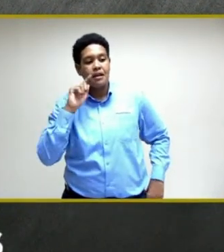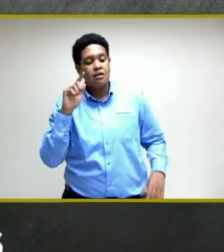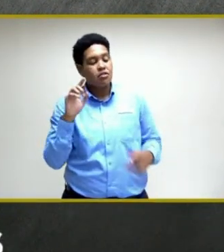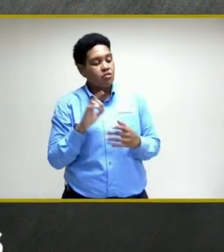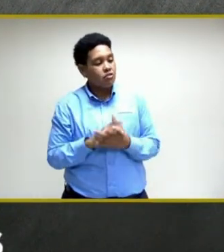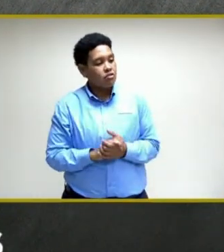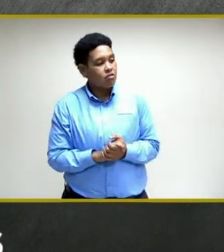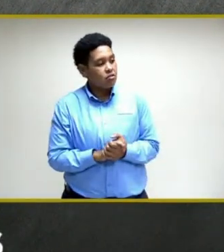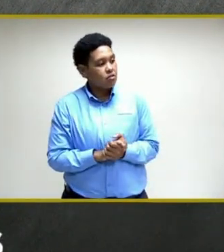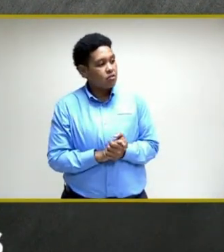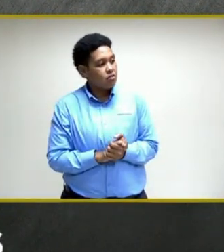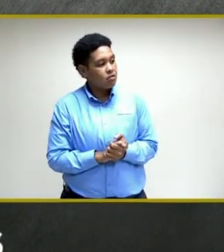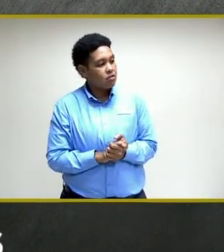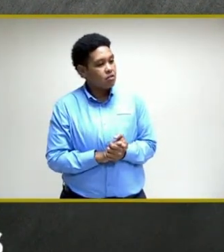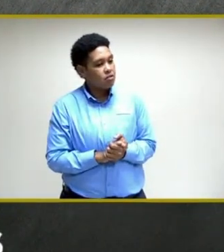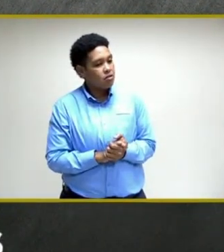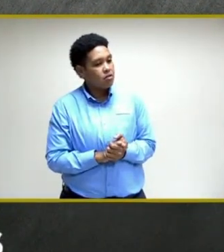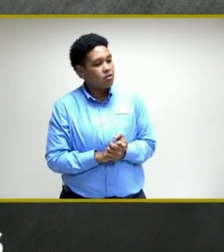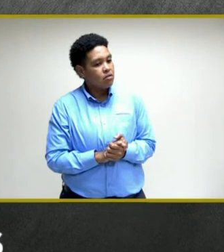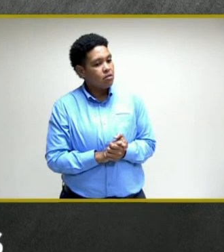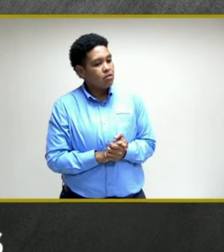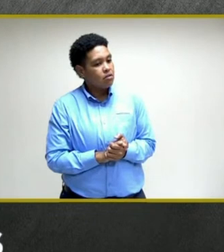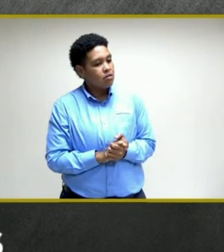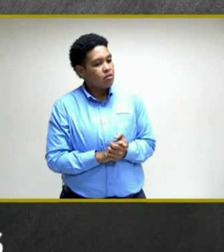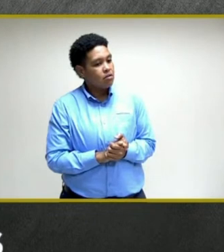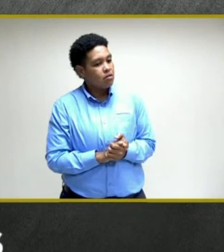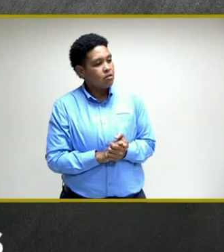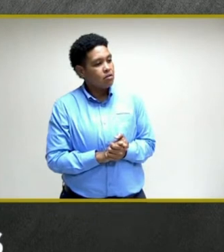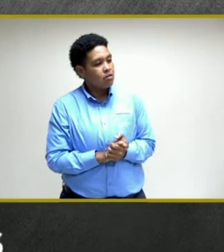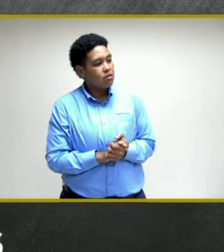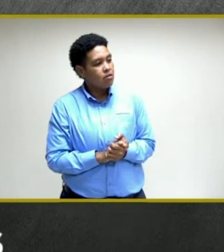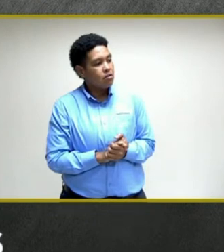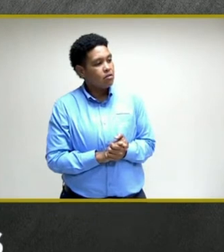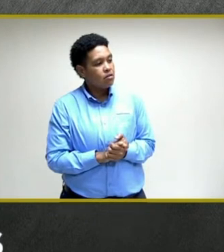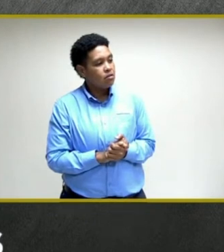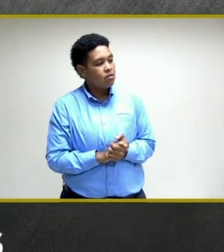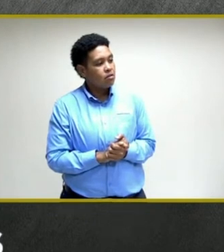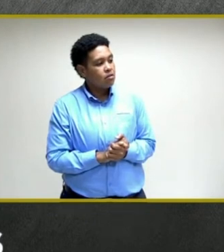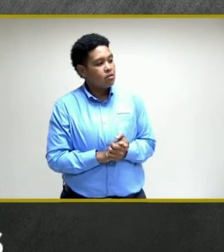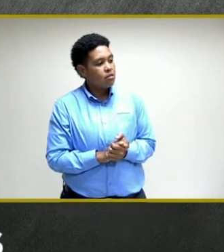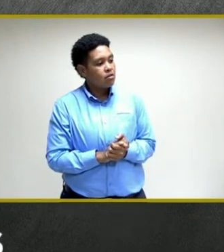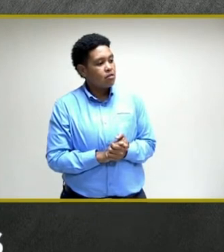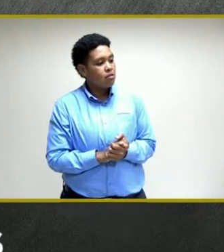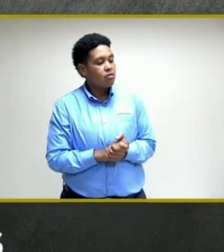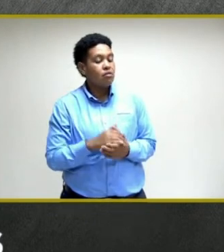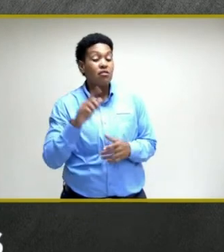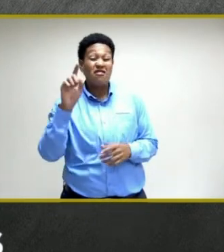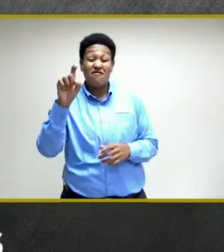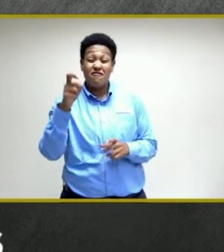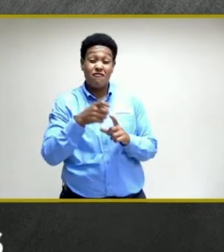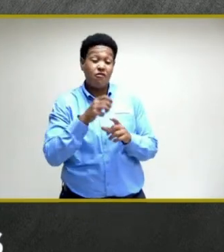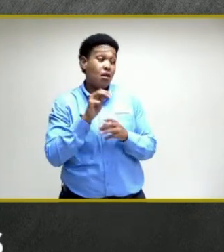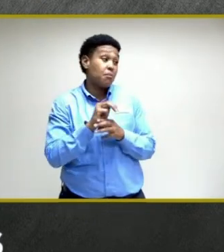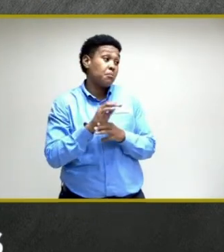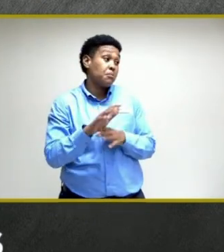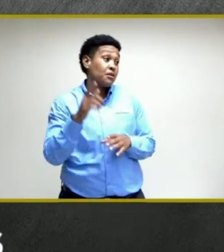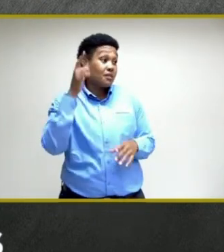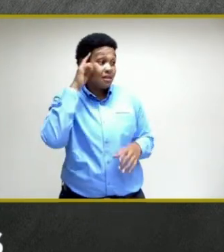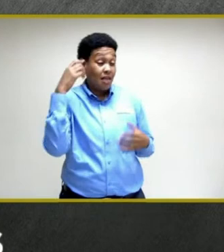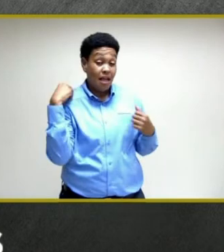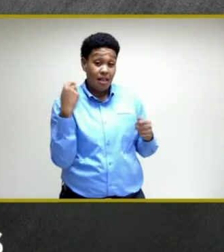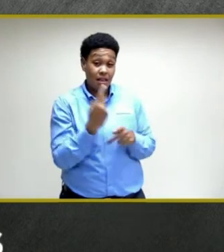the Minister, should healthcare workers be vaccinated, mandatory to be vaccinated?